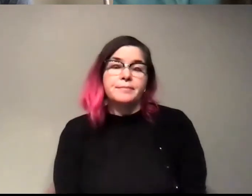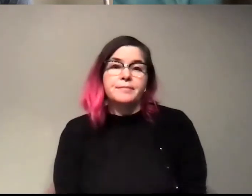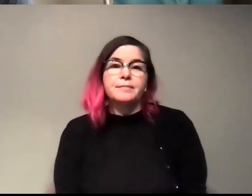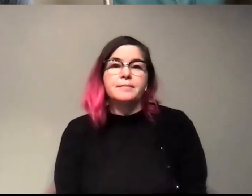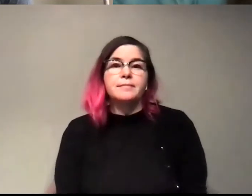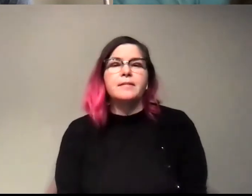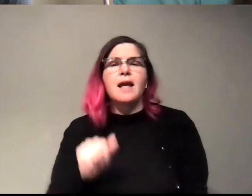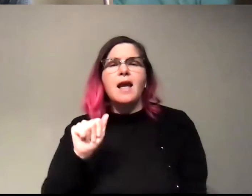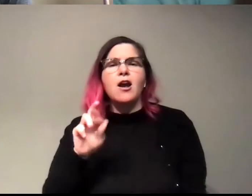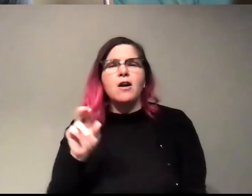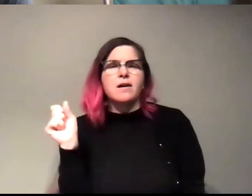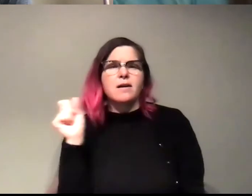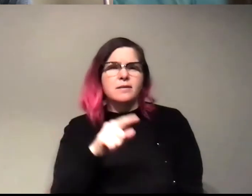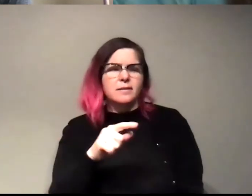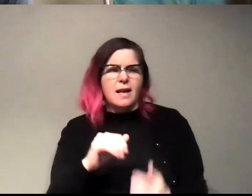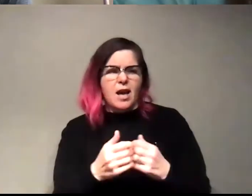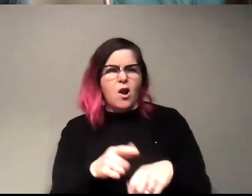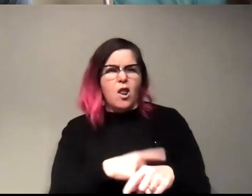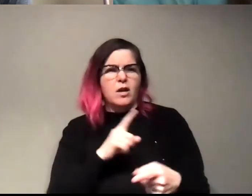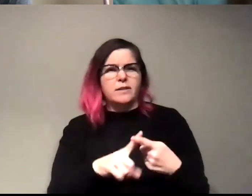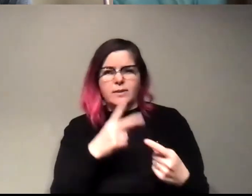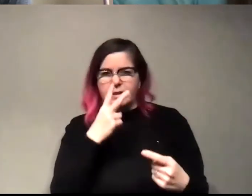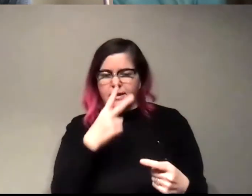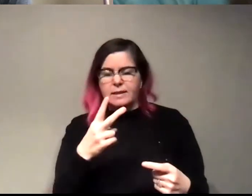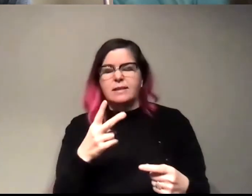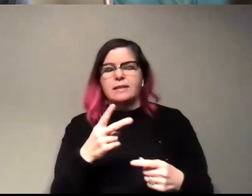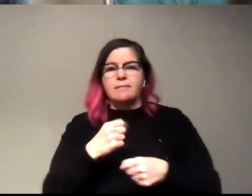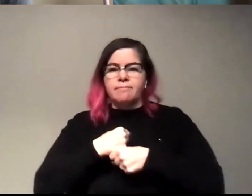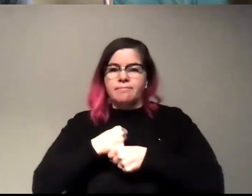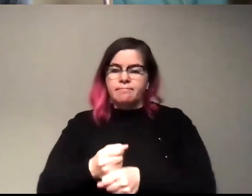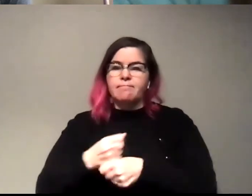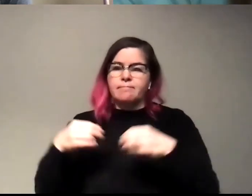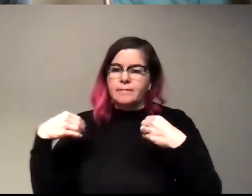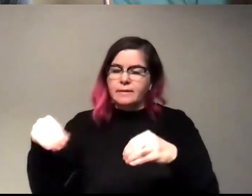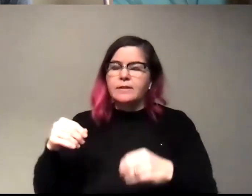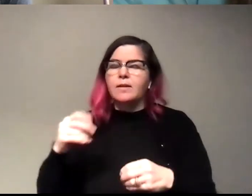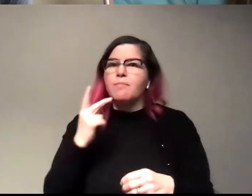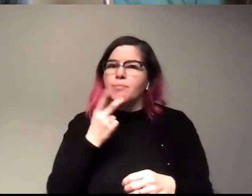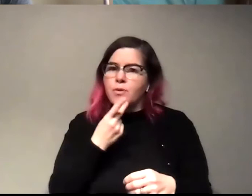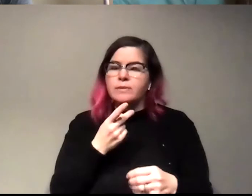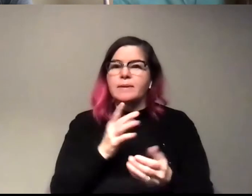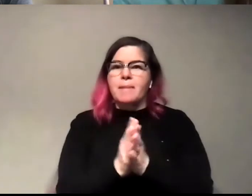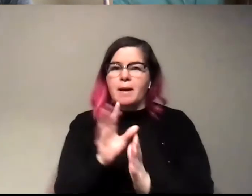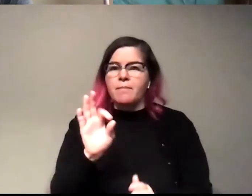is, how long do you think it will be until we see commercialization of protein to fuel technology?